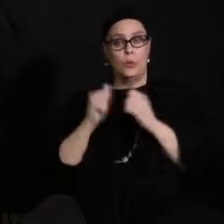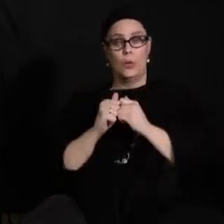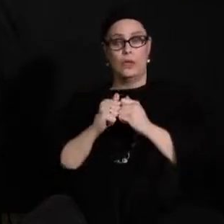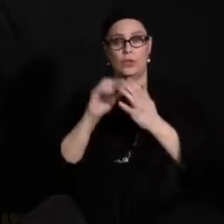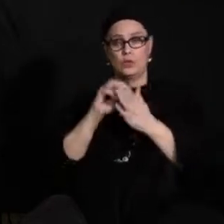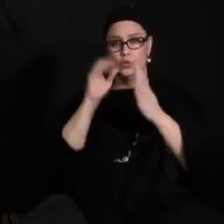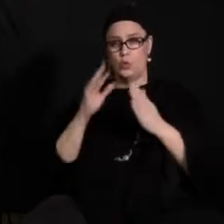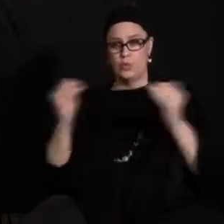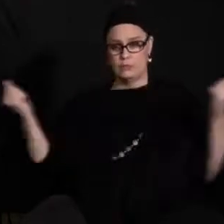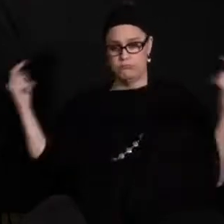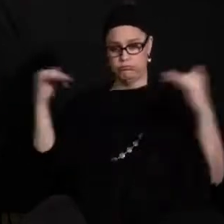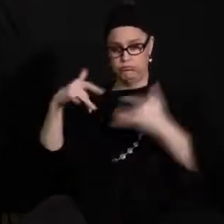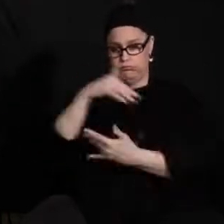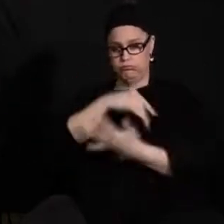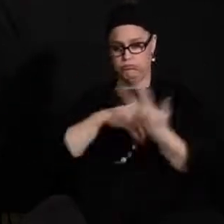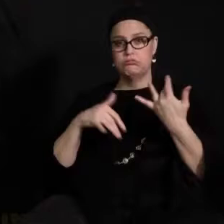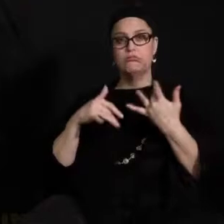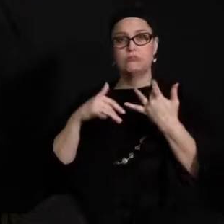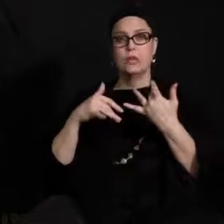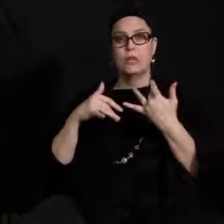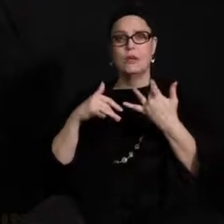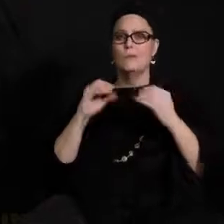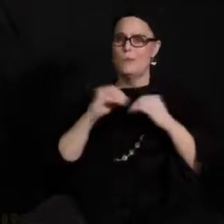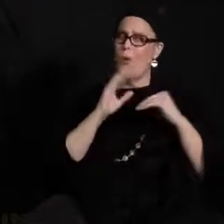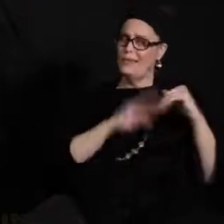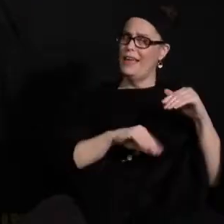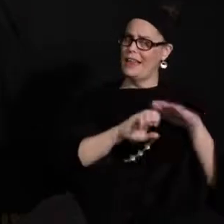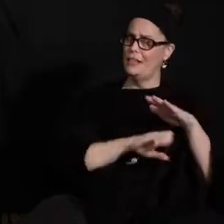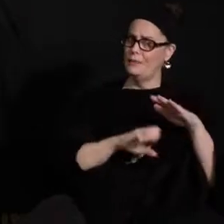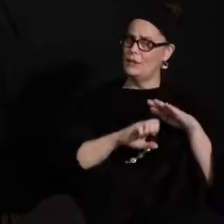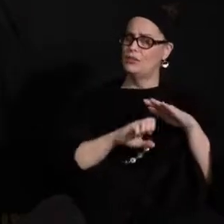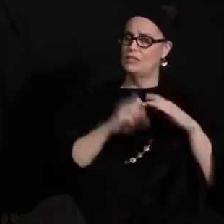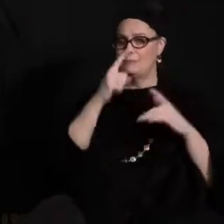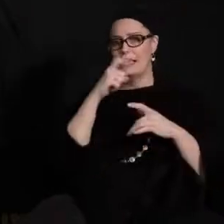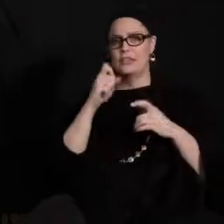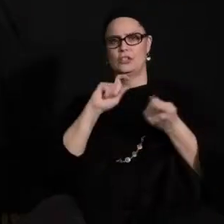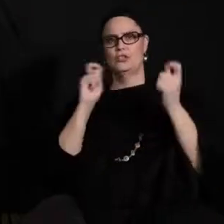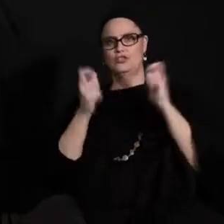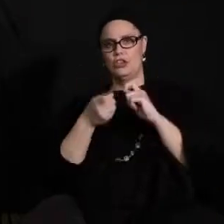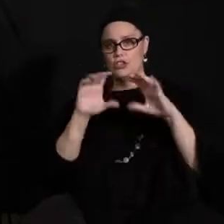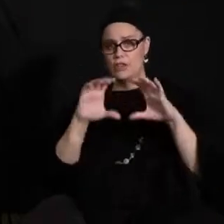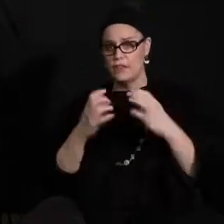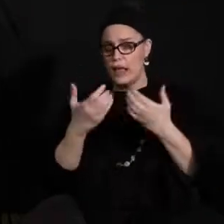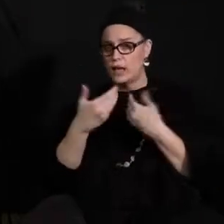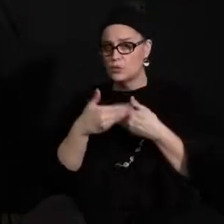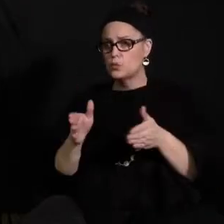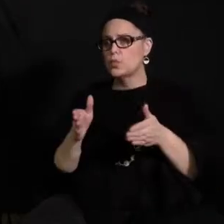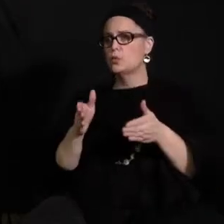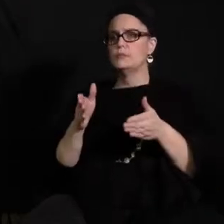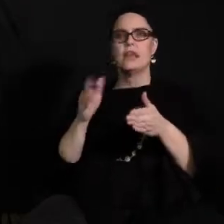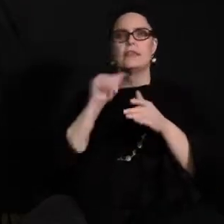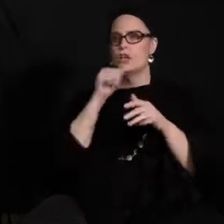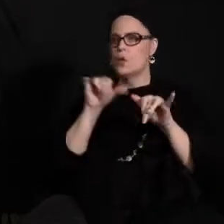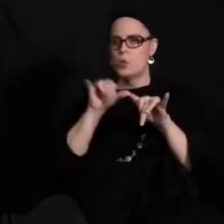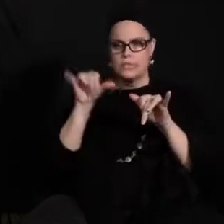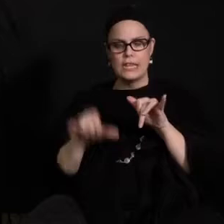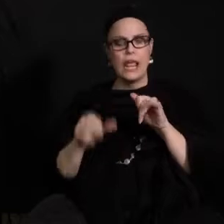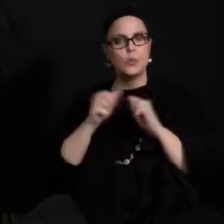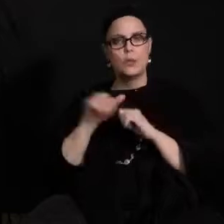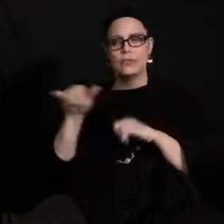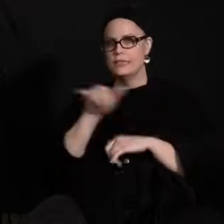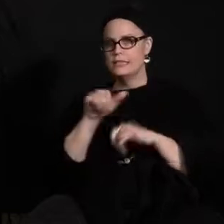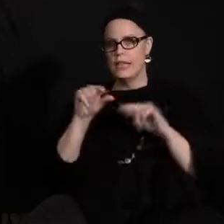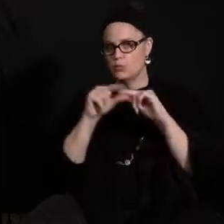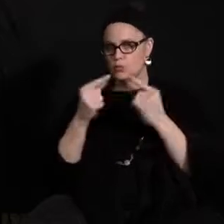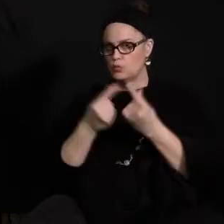into a lot more people in general than elementary students are as they change classrooms much more often and do not stay with the same group of students